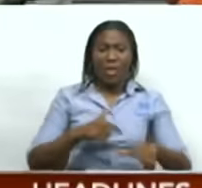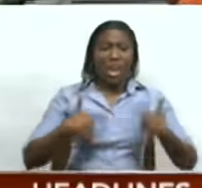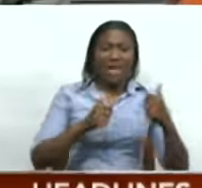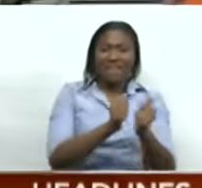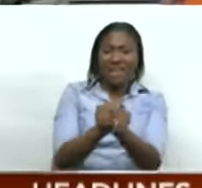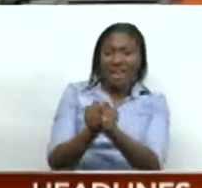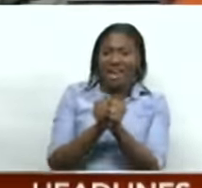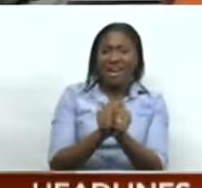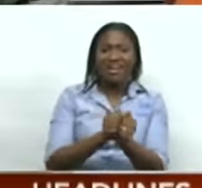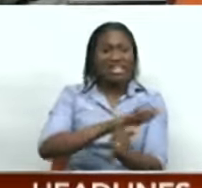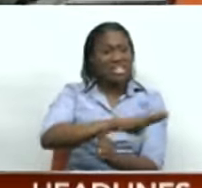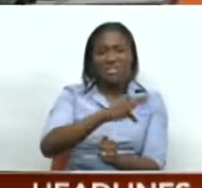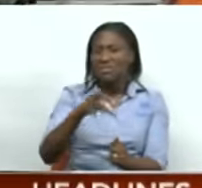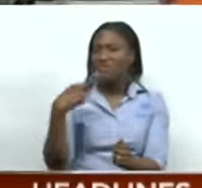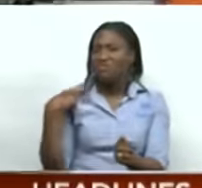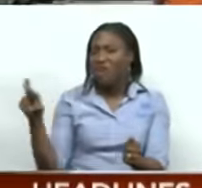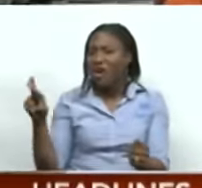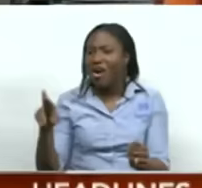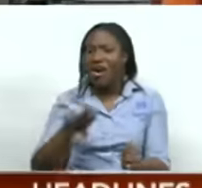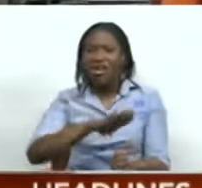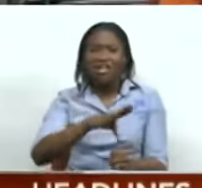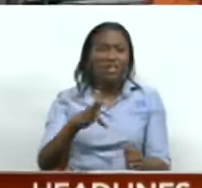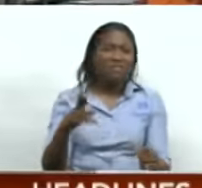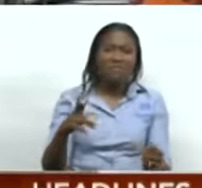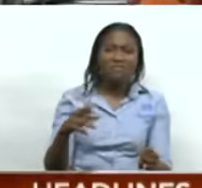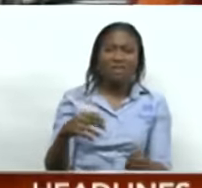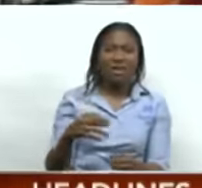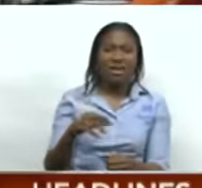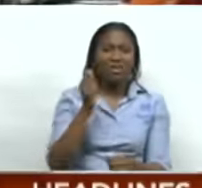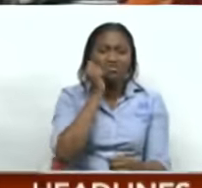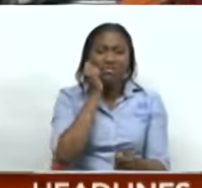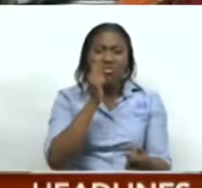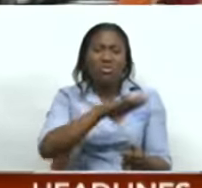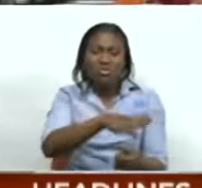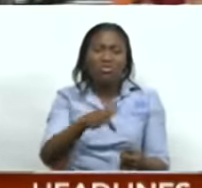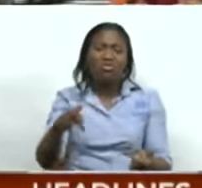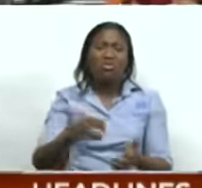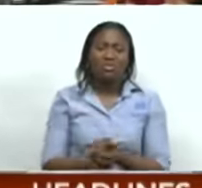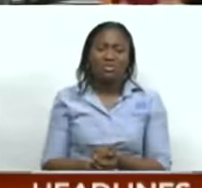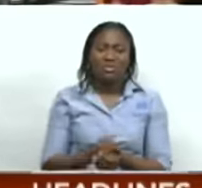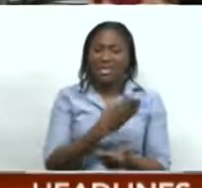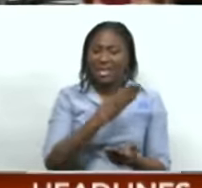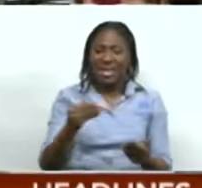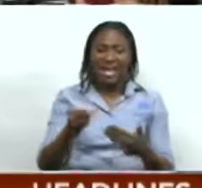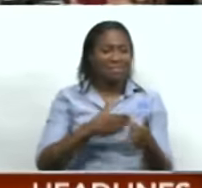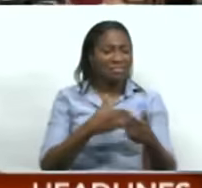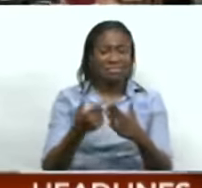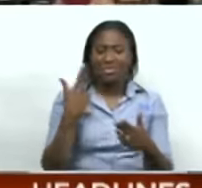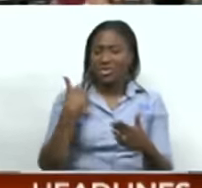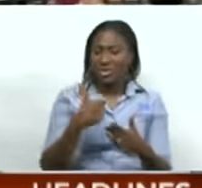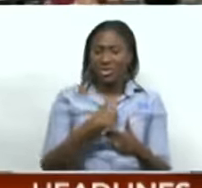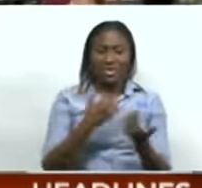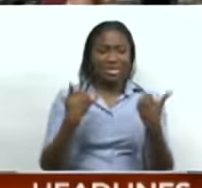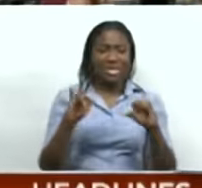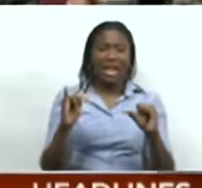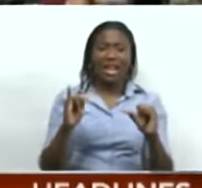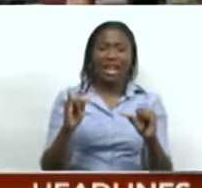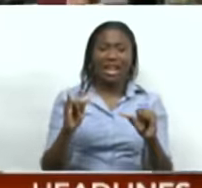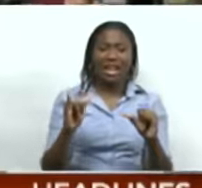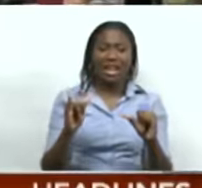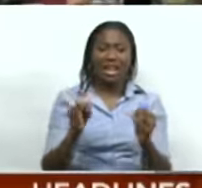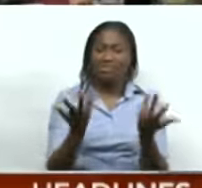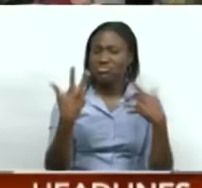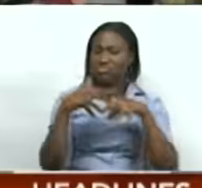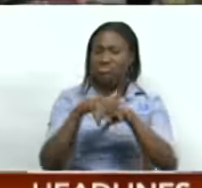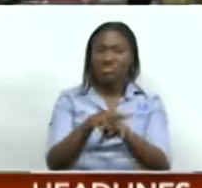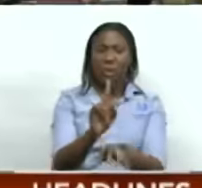We have different denominations, you know, religious denominations. And with all that, we still, people as